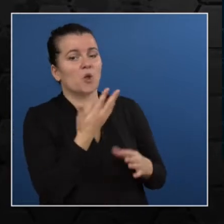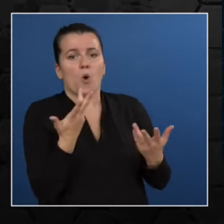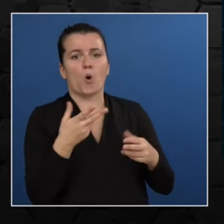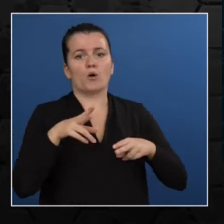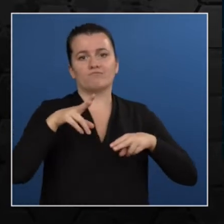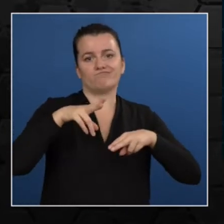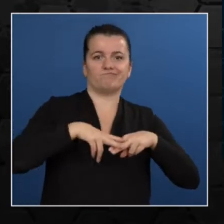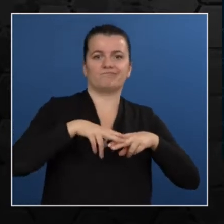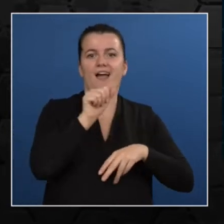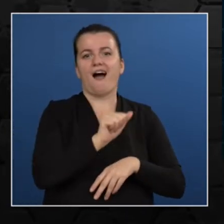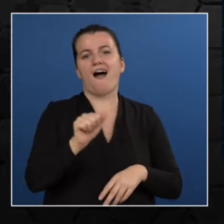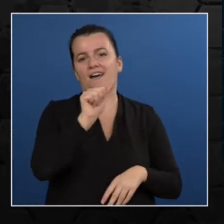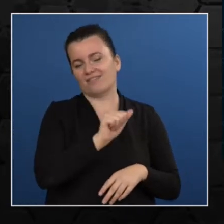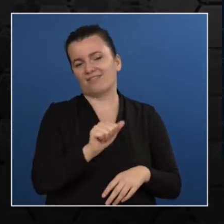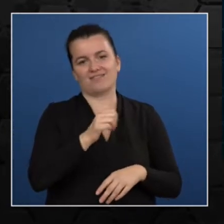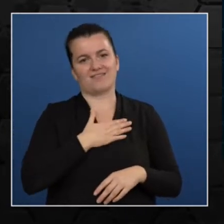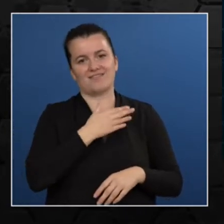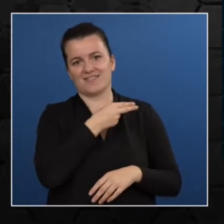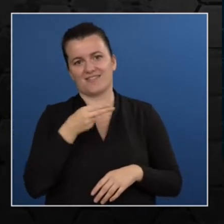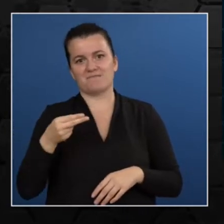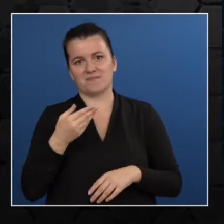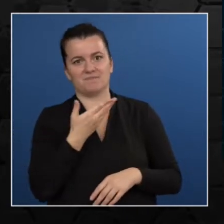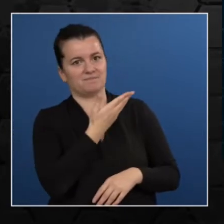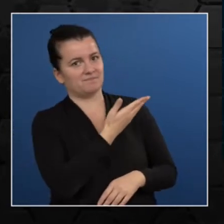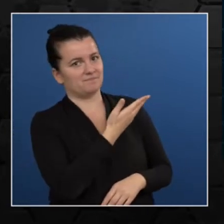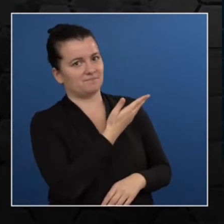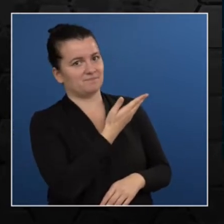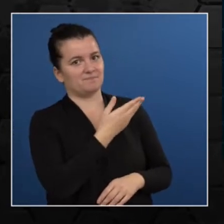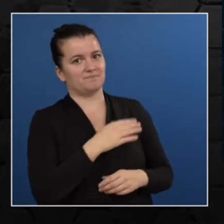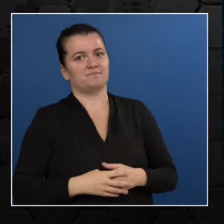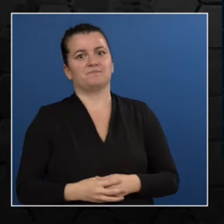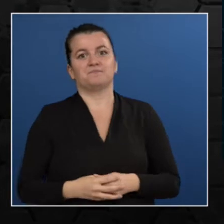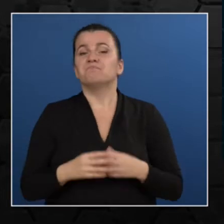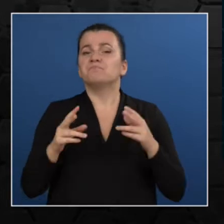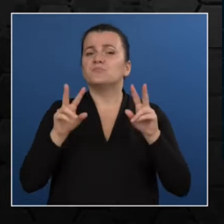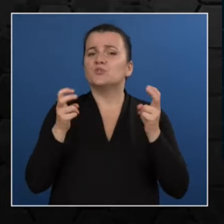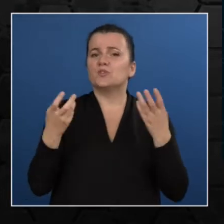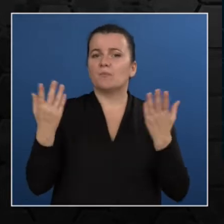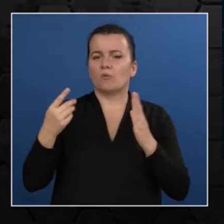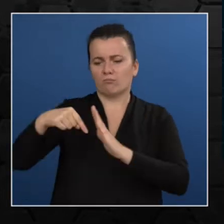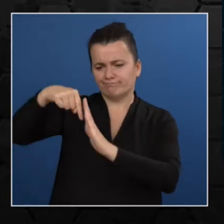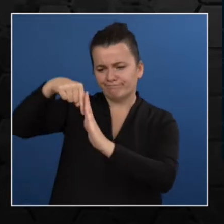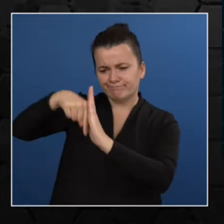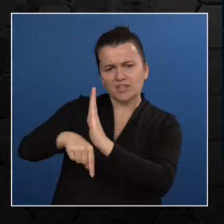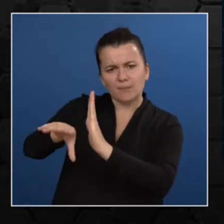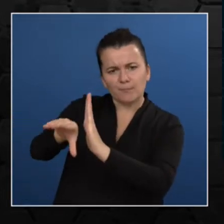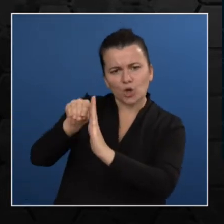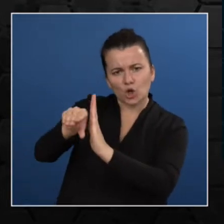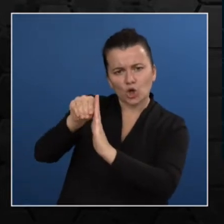So as you know, today we're going to learn deep learning. So without further delay, let's get started.